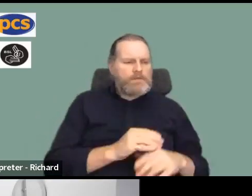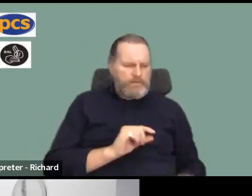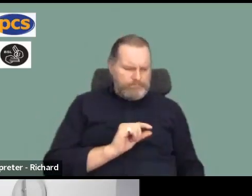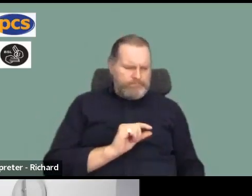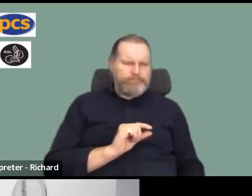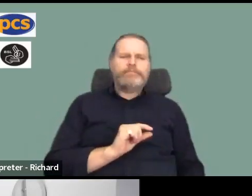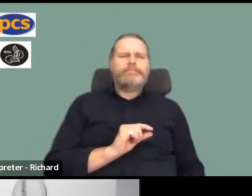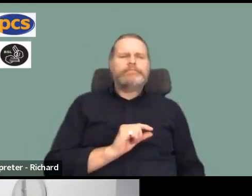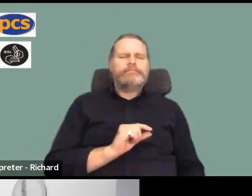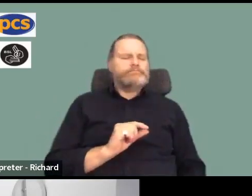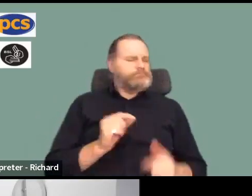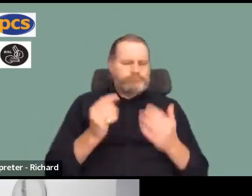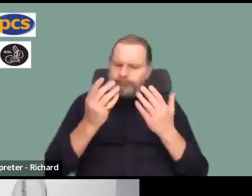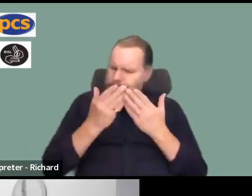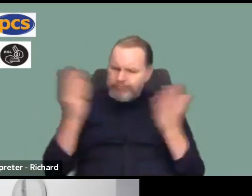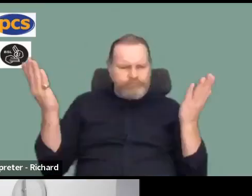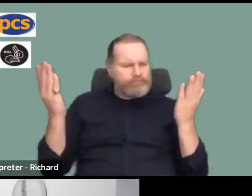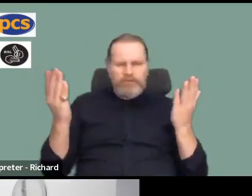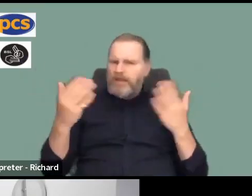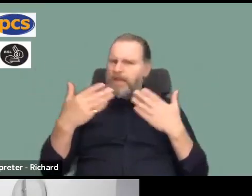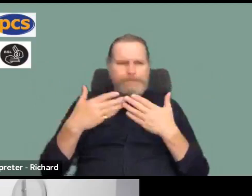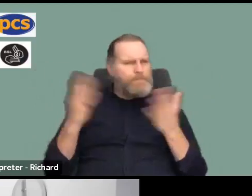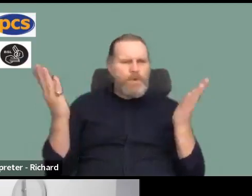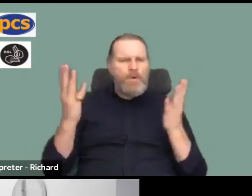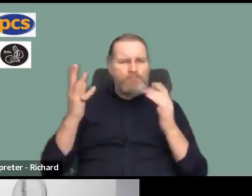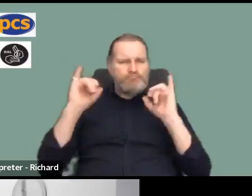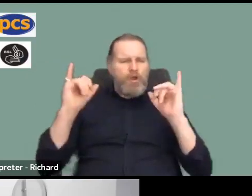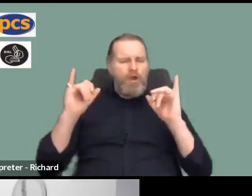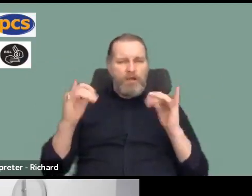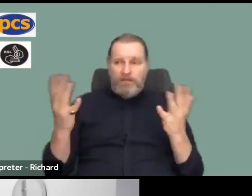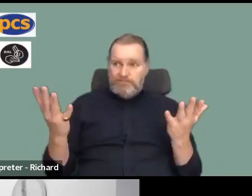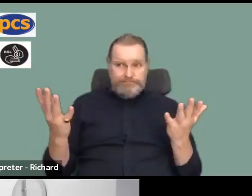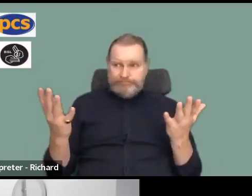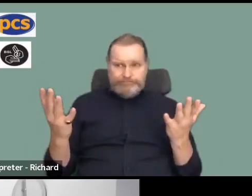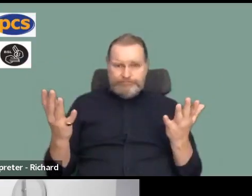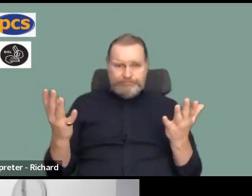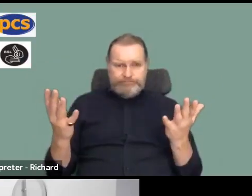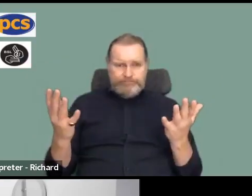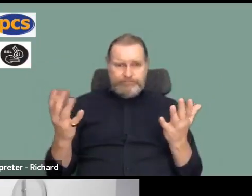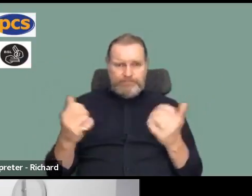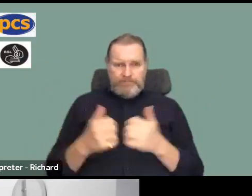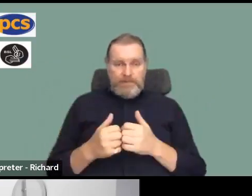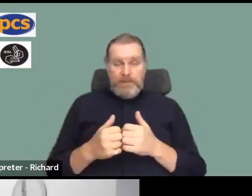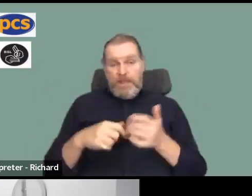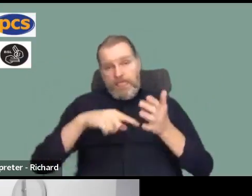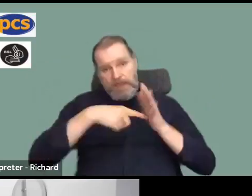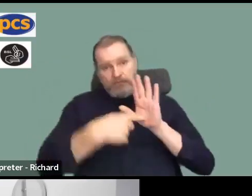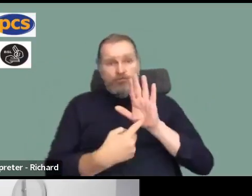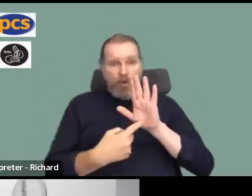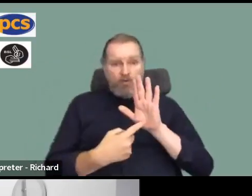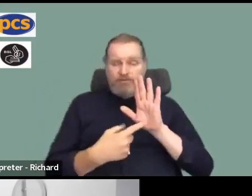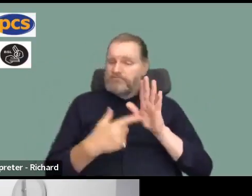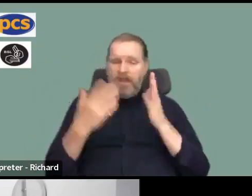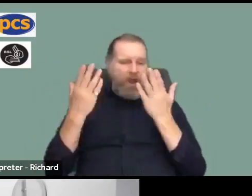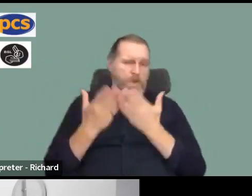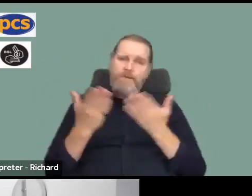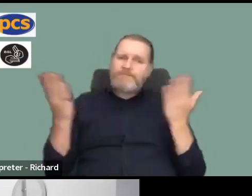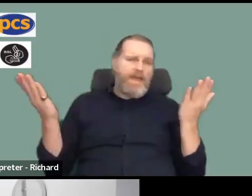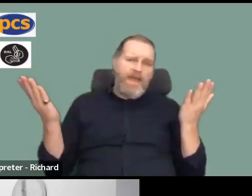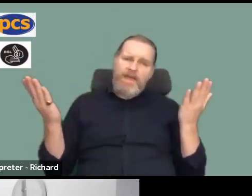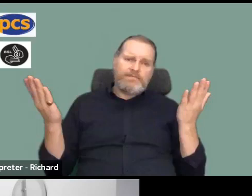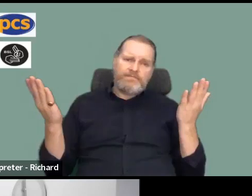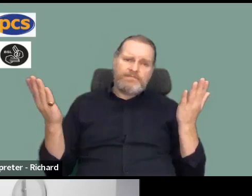not justifiable and in a way where if that is happening anywhere I think it goes to show the unfairness in the systems themselves